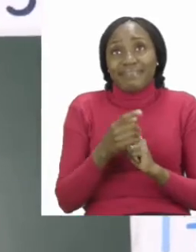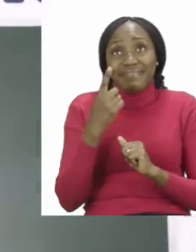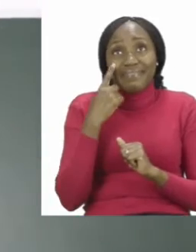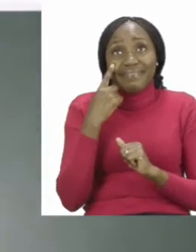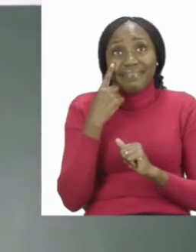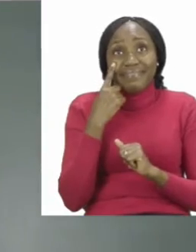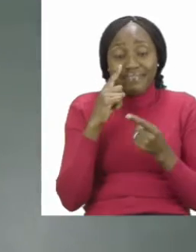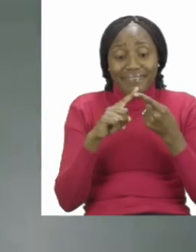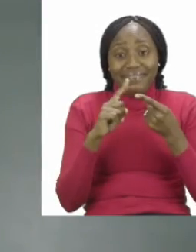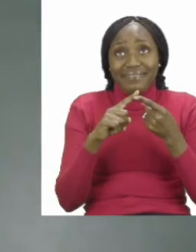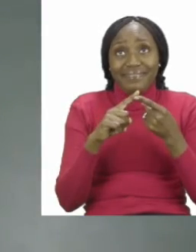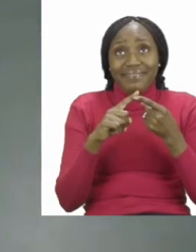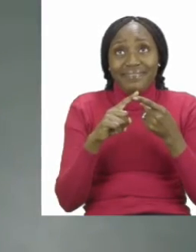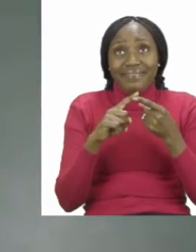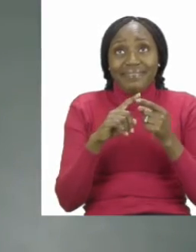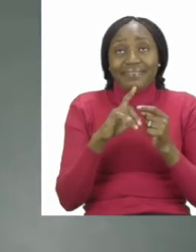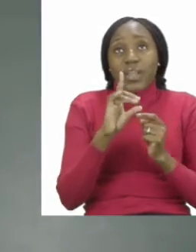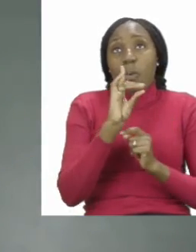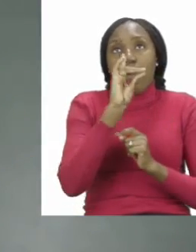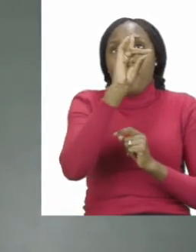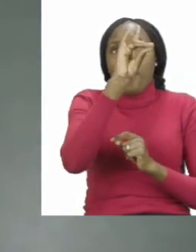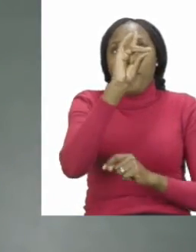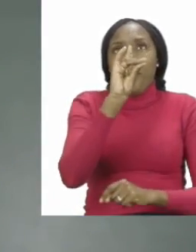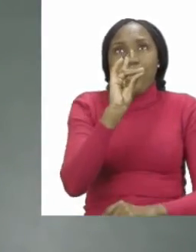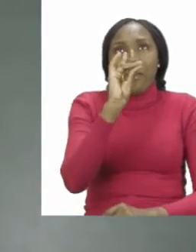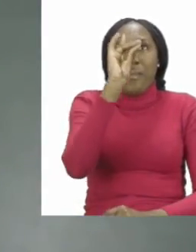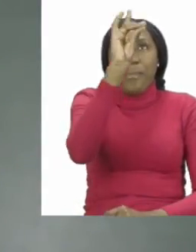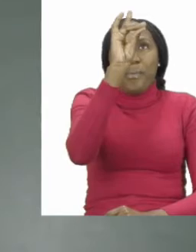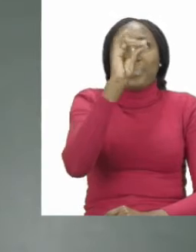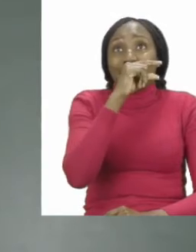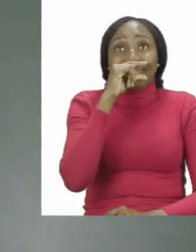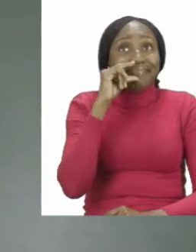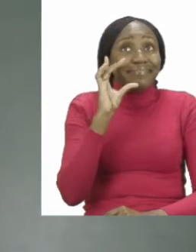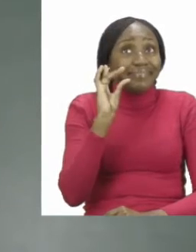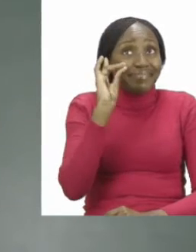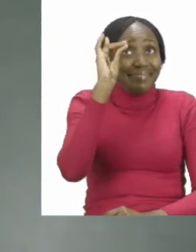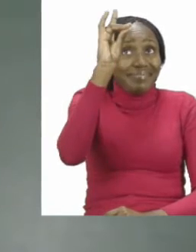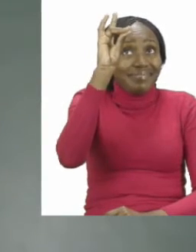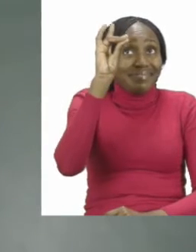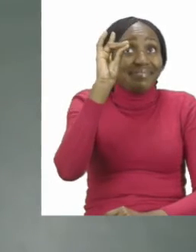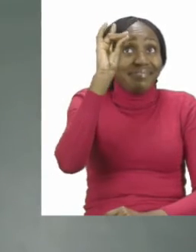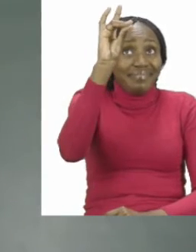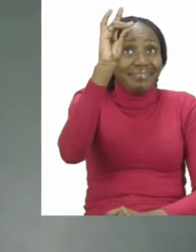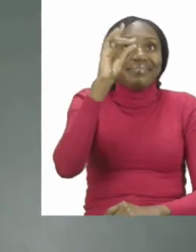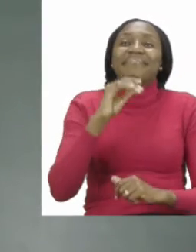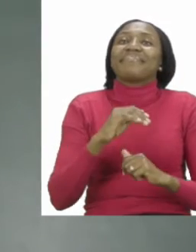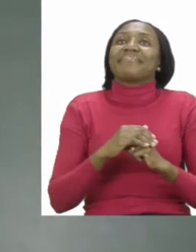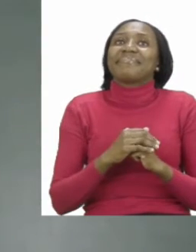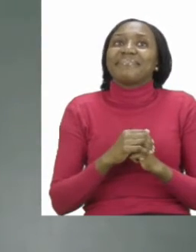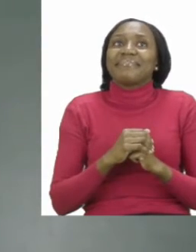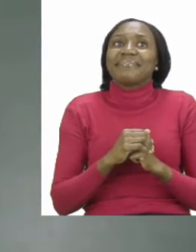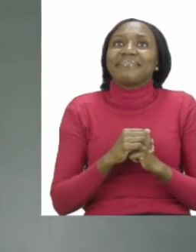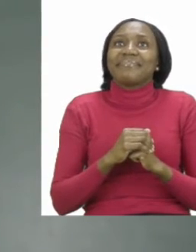the first picture over here. Can you tell me what this picture is or what this animal is in the